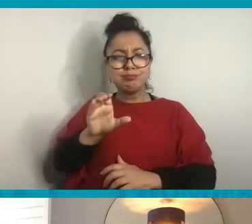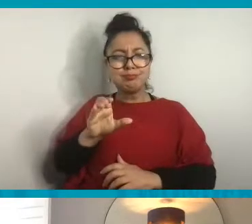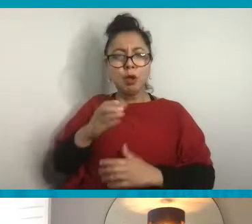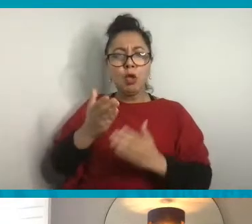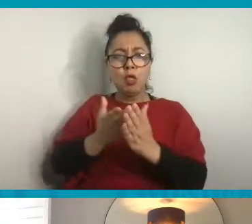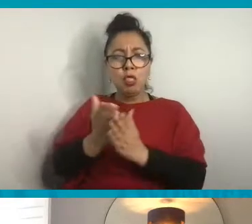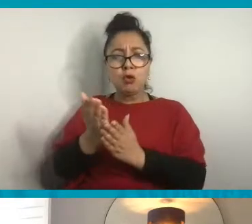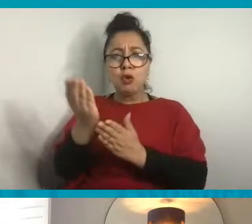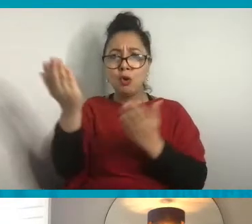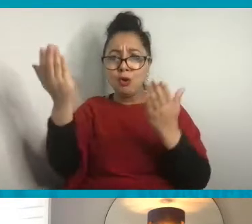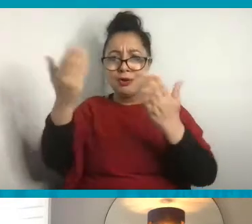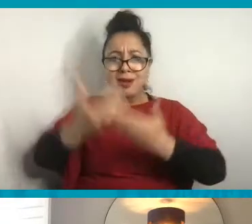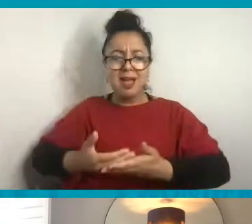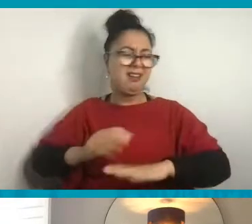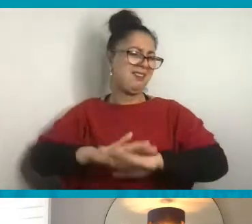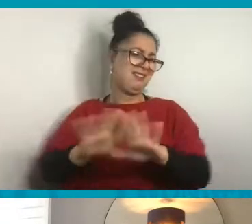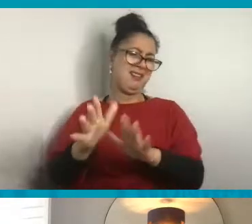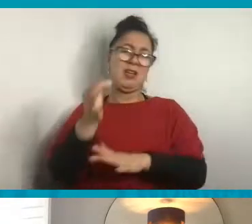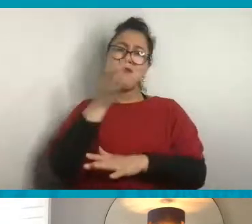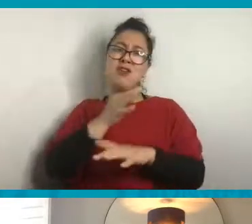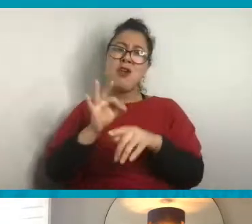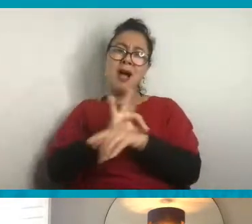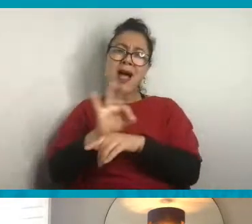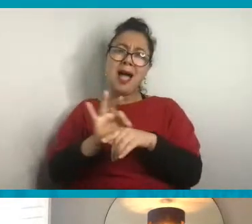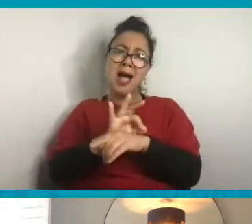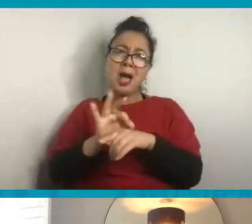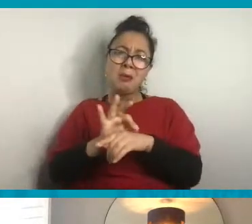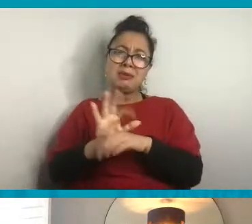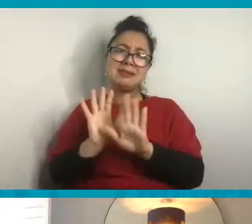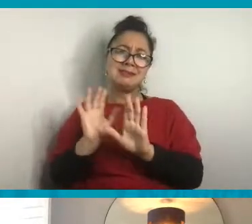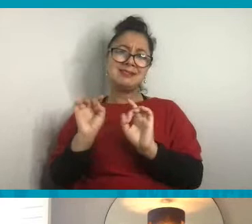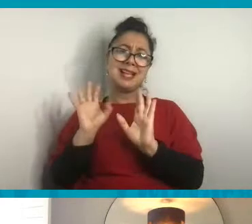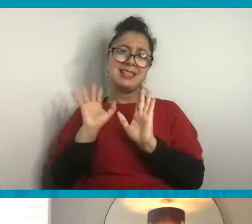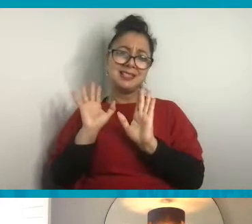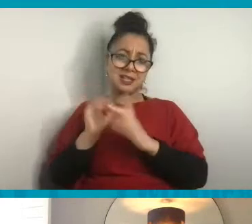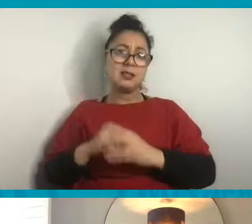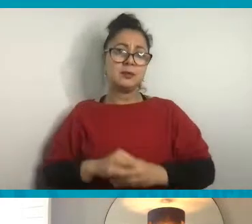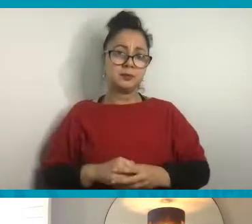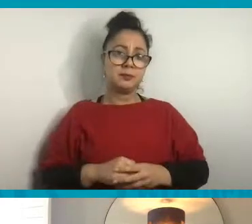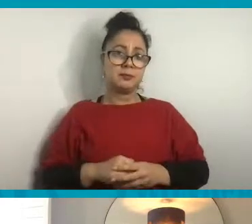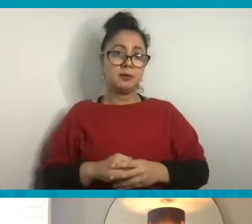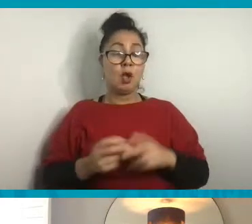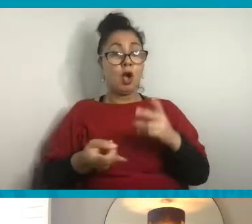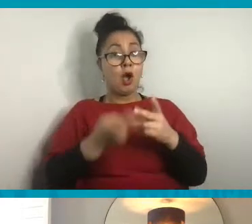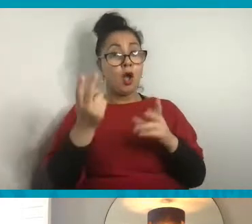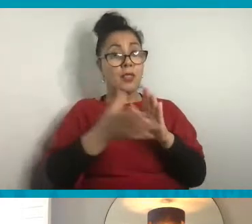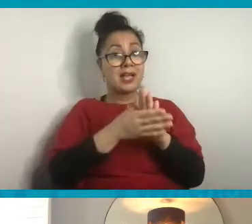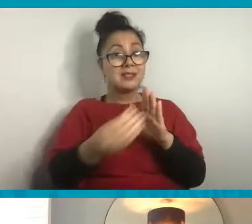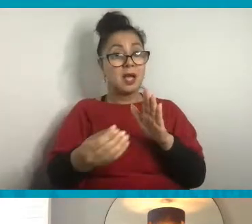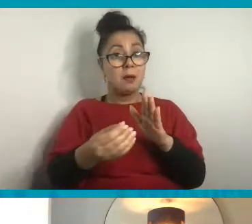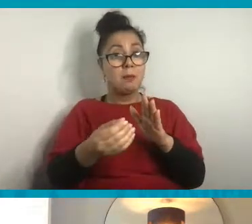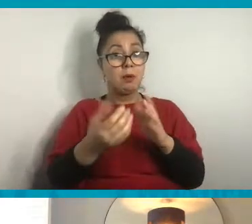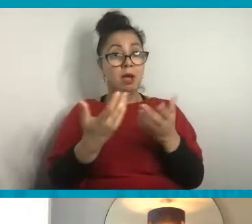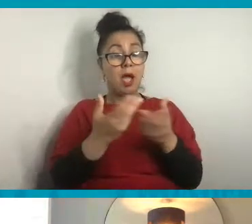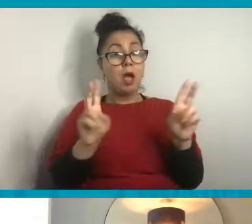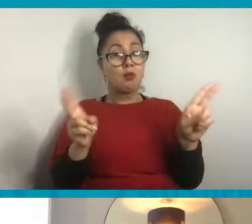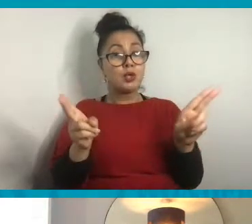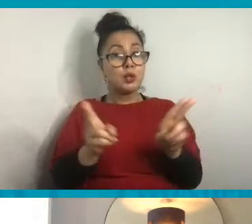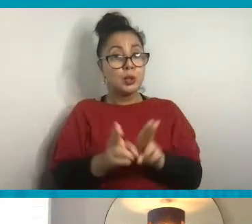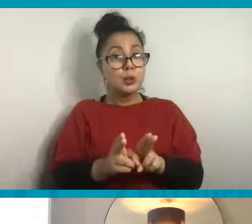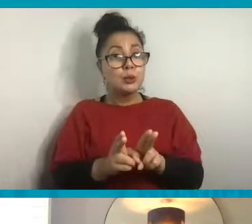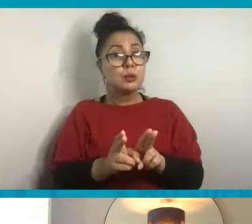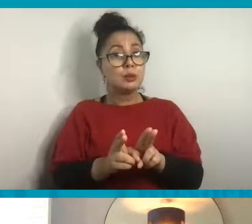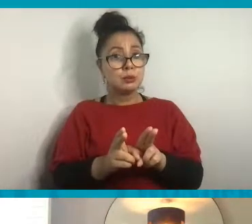just charge it for a couple of hours. That's all it needs. Another example of reducing your energy at home